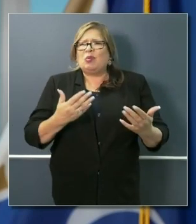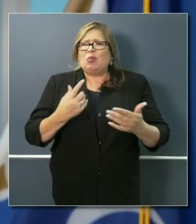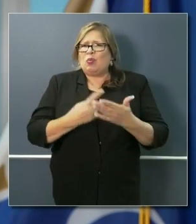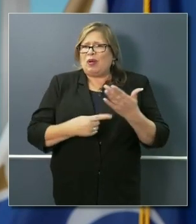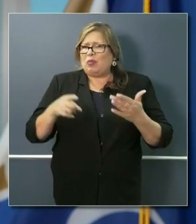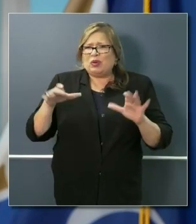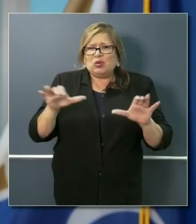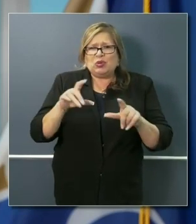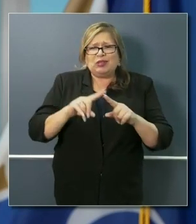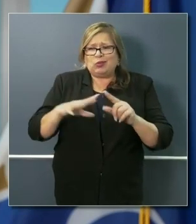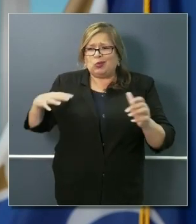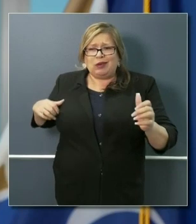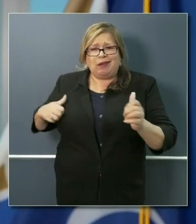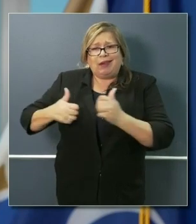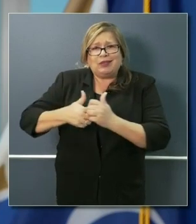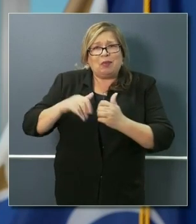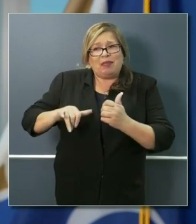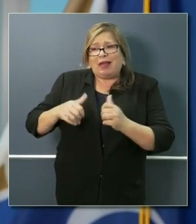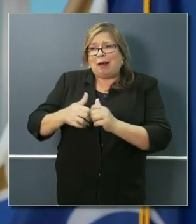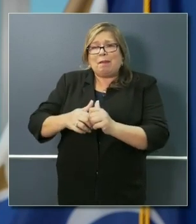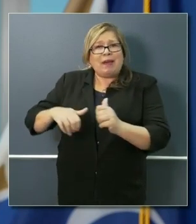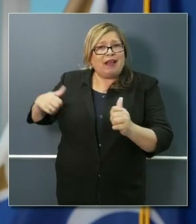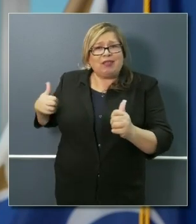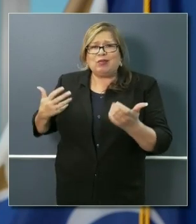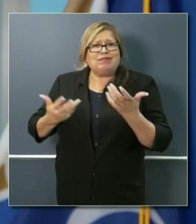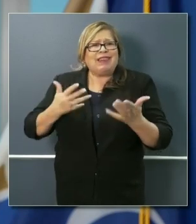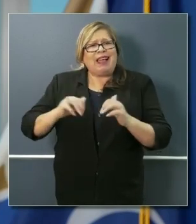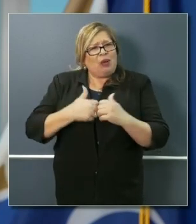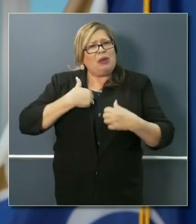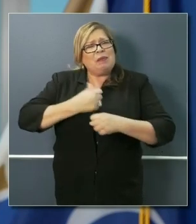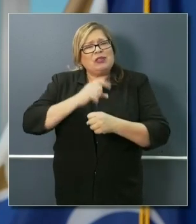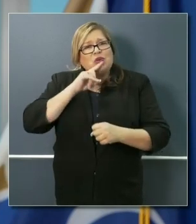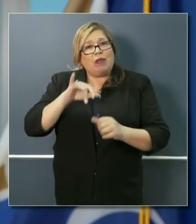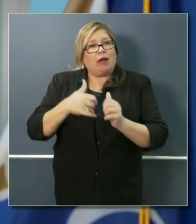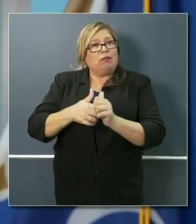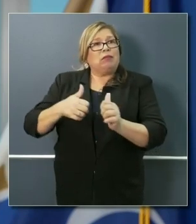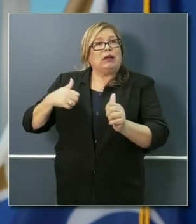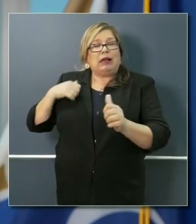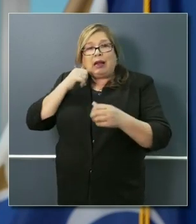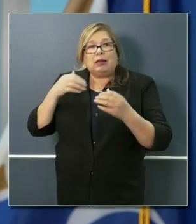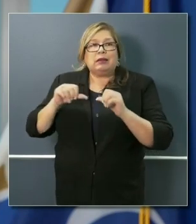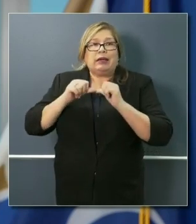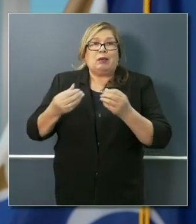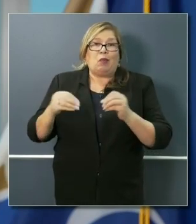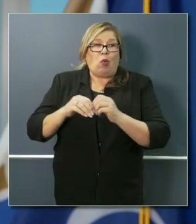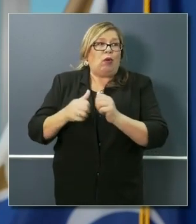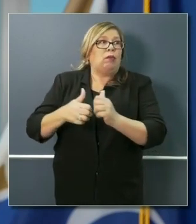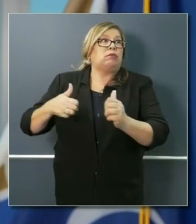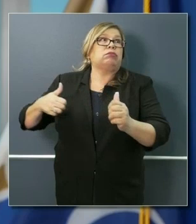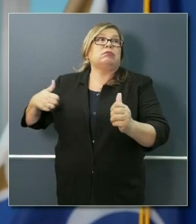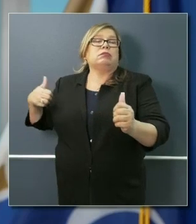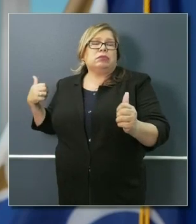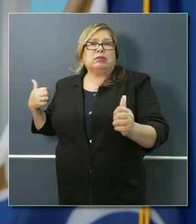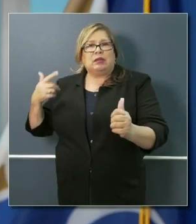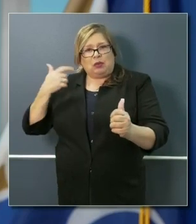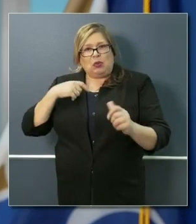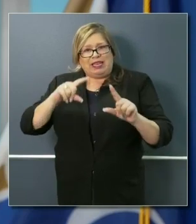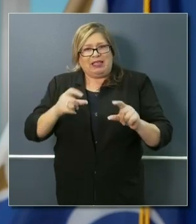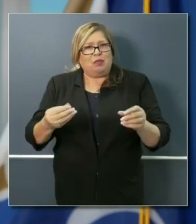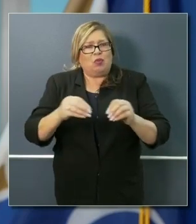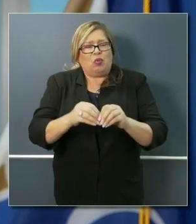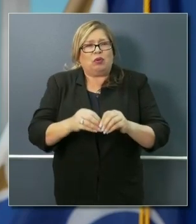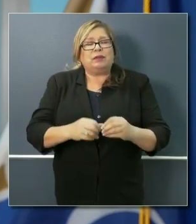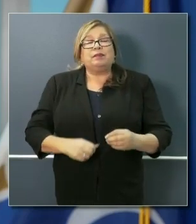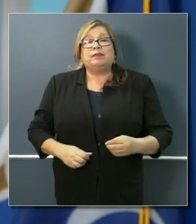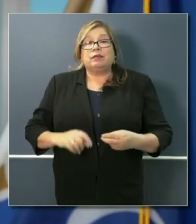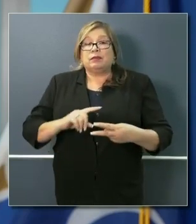capacity to analyze tests? How are we making sure that this backlog doesn't just grow as we ramp up testing? And further, has the